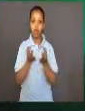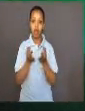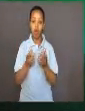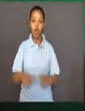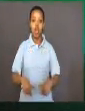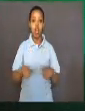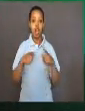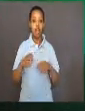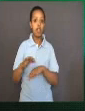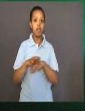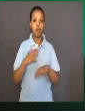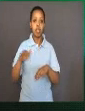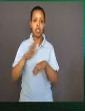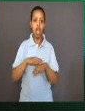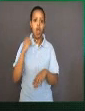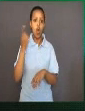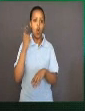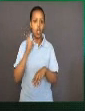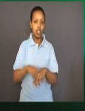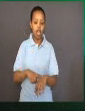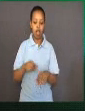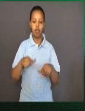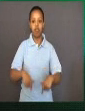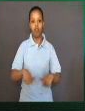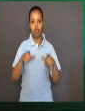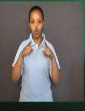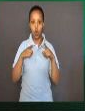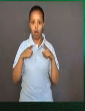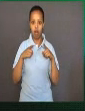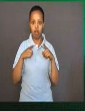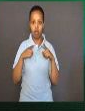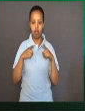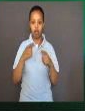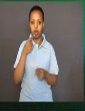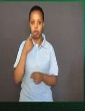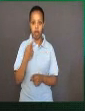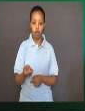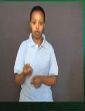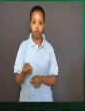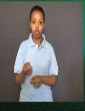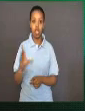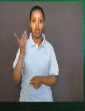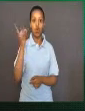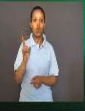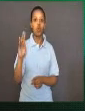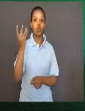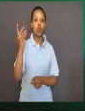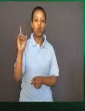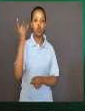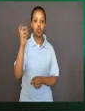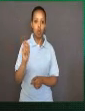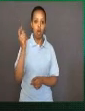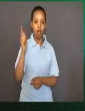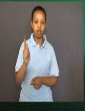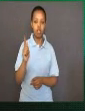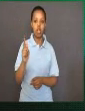on Earth has always existed, and the Cosmozoan theory states that